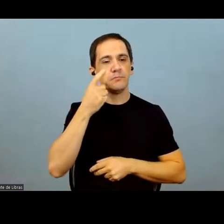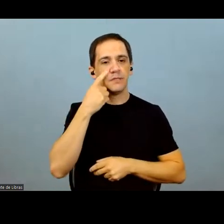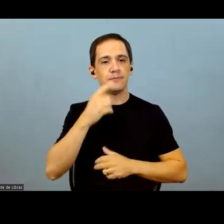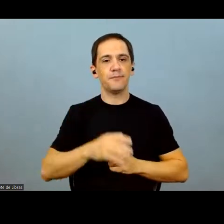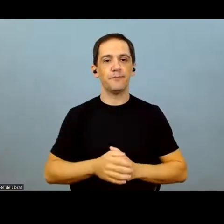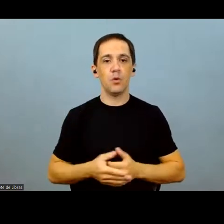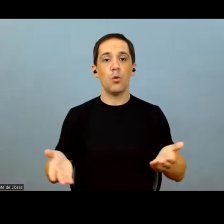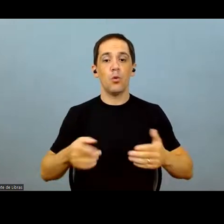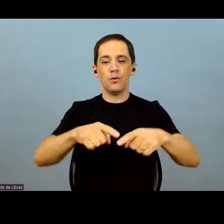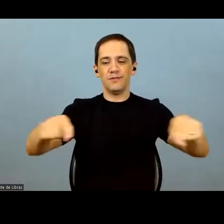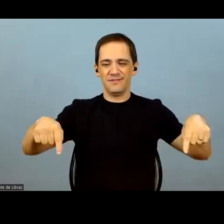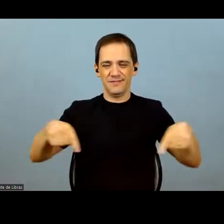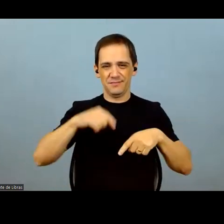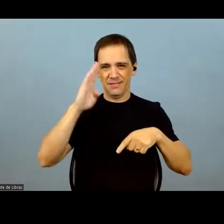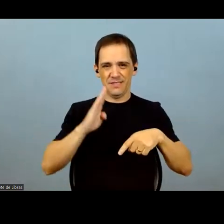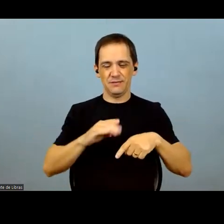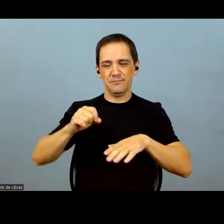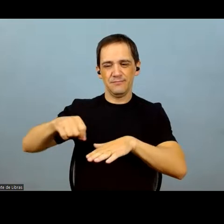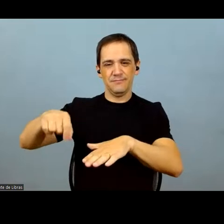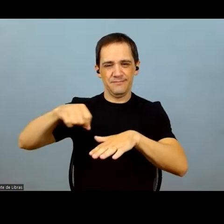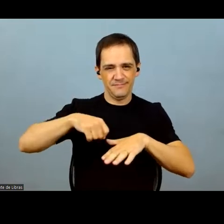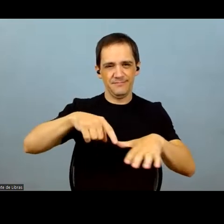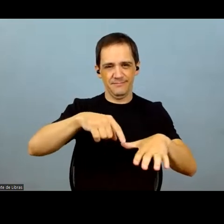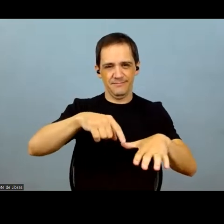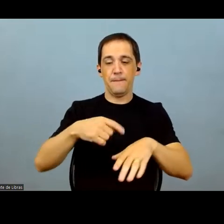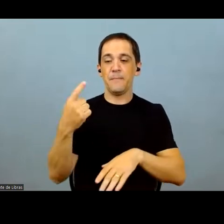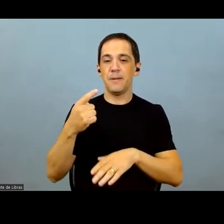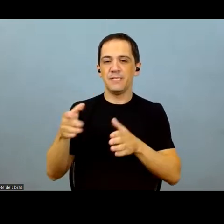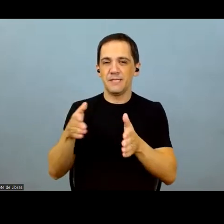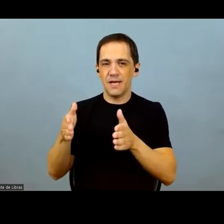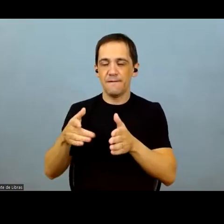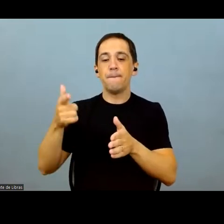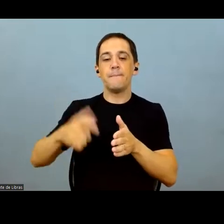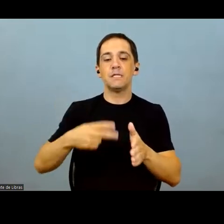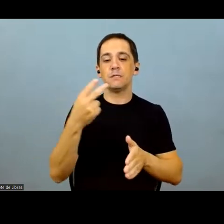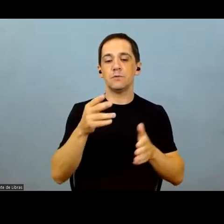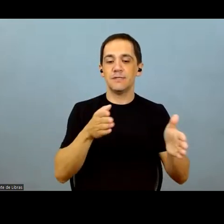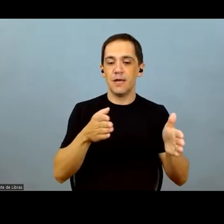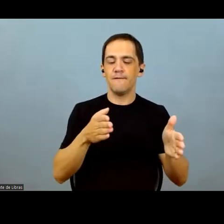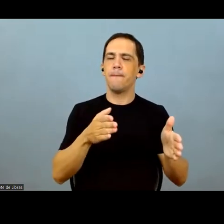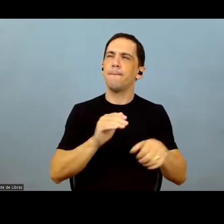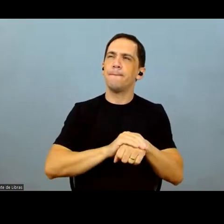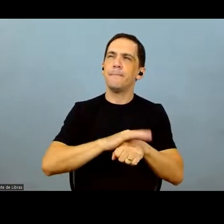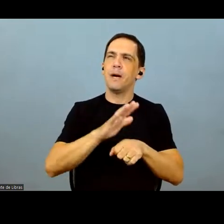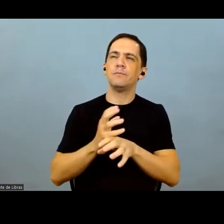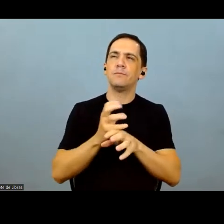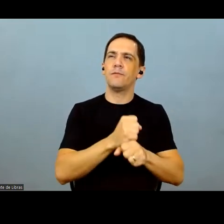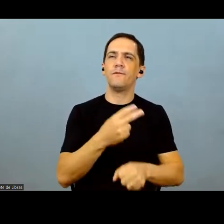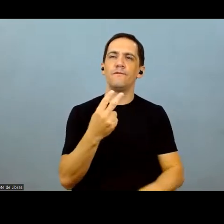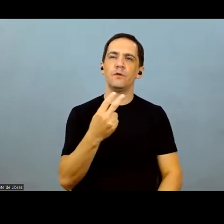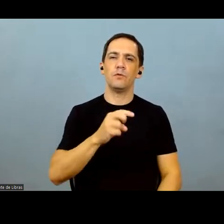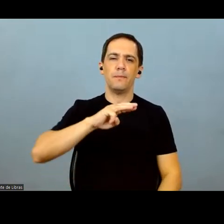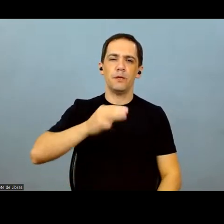plants 52 million hectares of land on first crop cultures and then the second